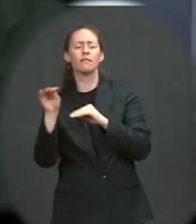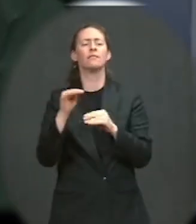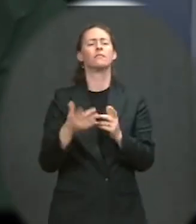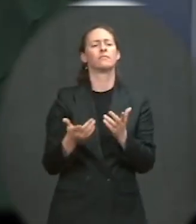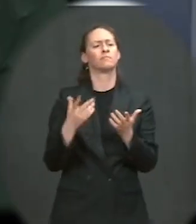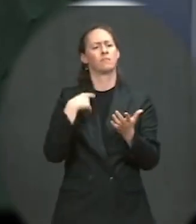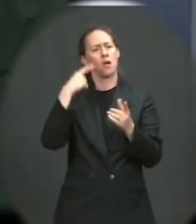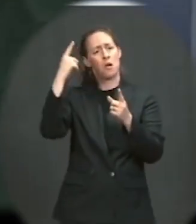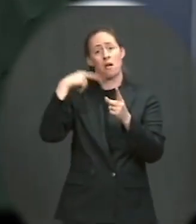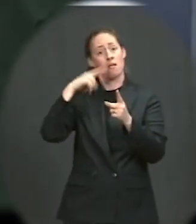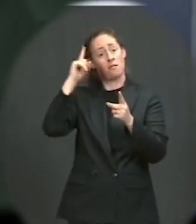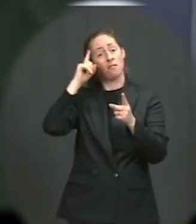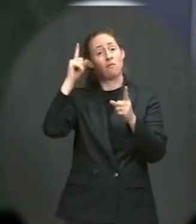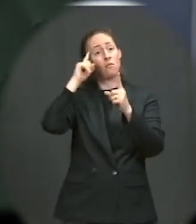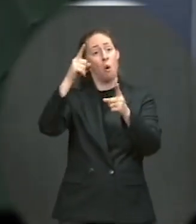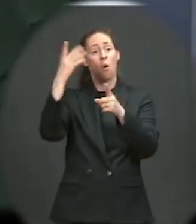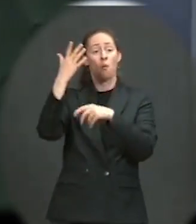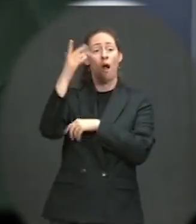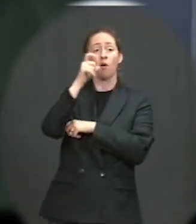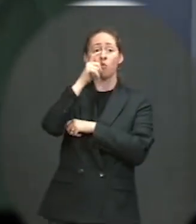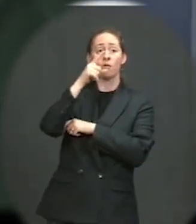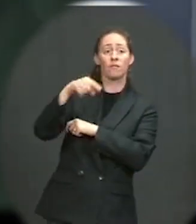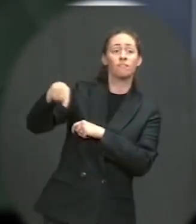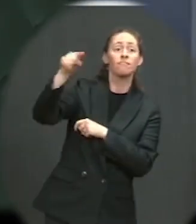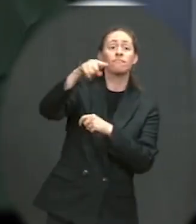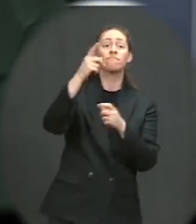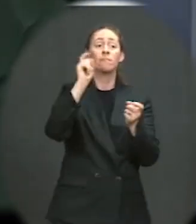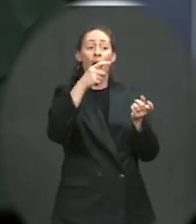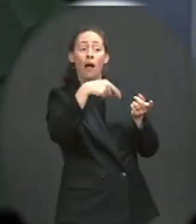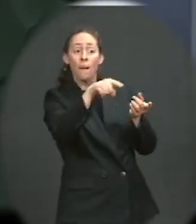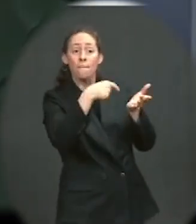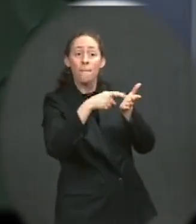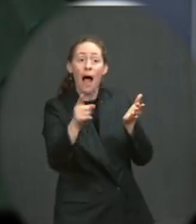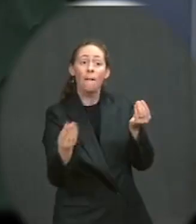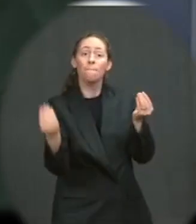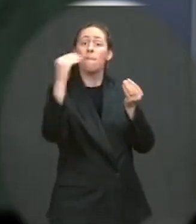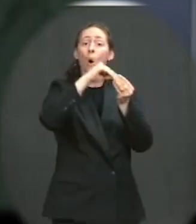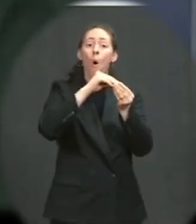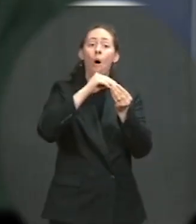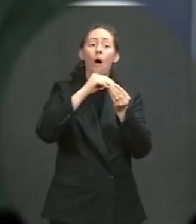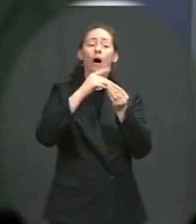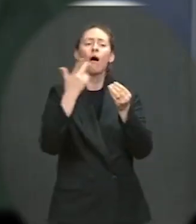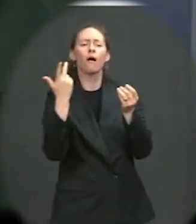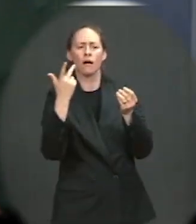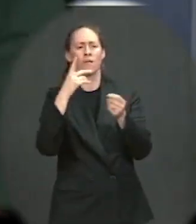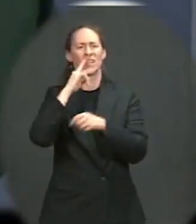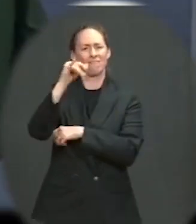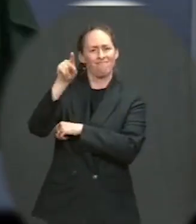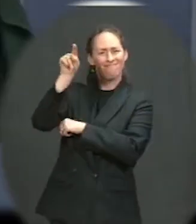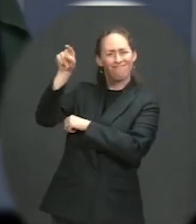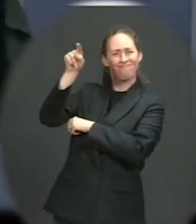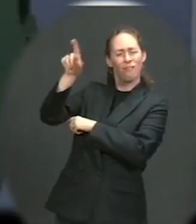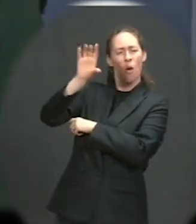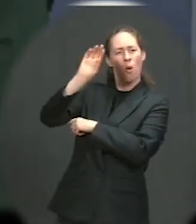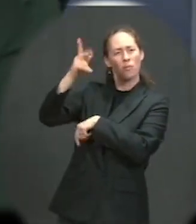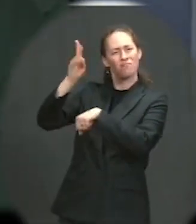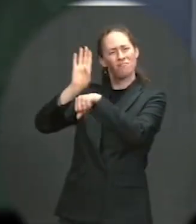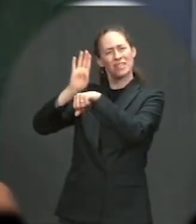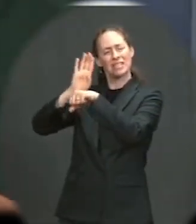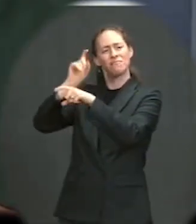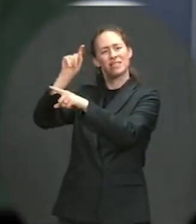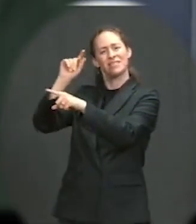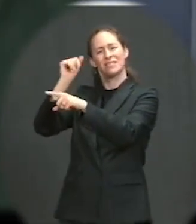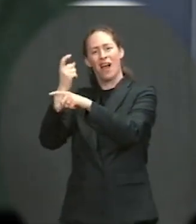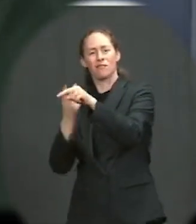rate for this specific negotiation and also raising the corporate rate for this specific negotiation, even though we're keeping it on the table for